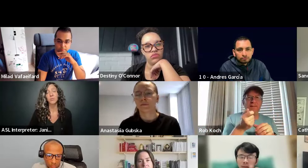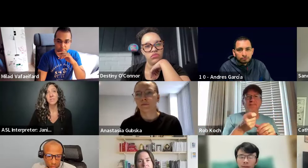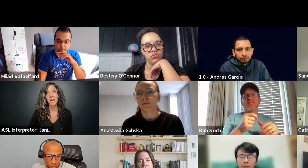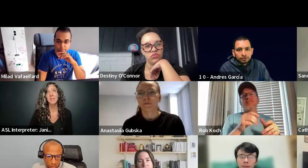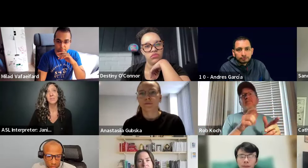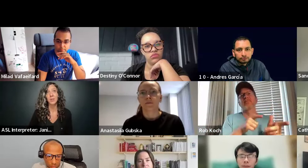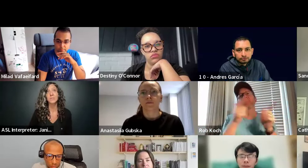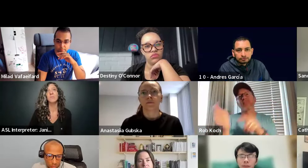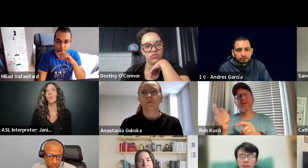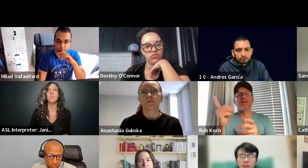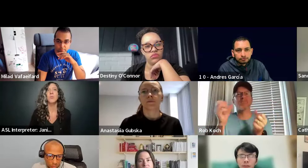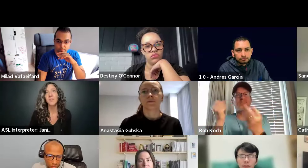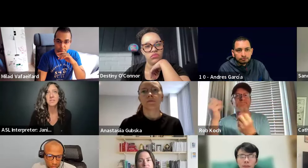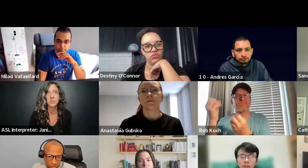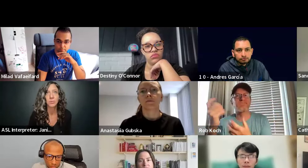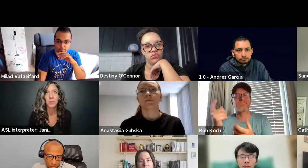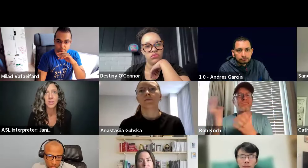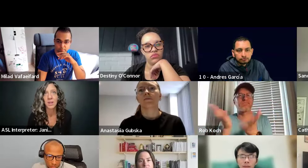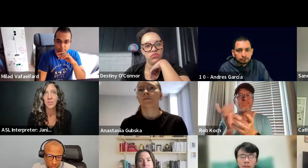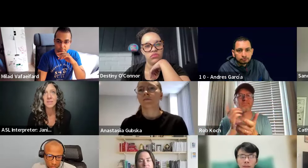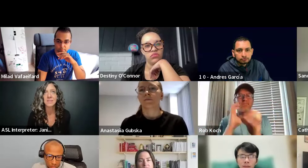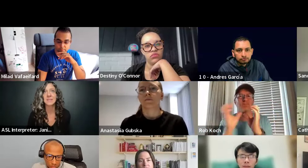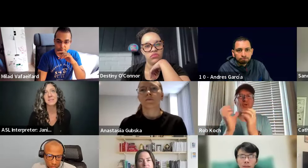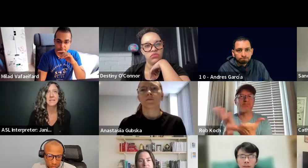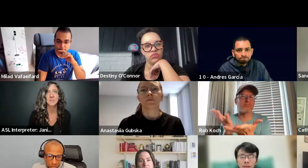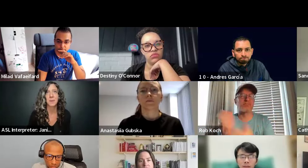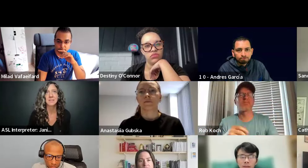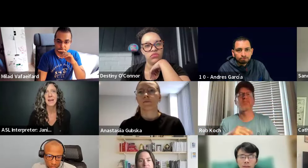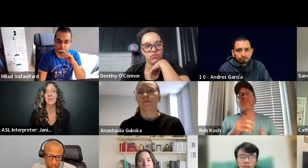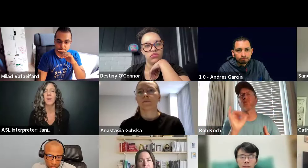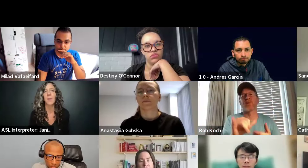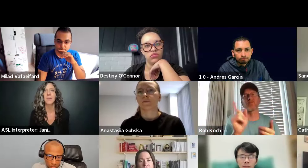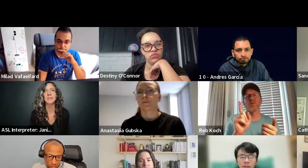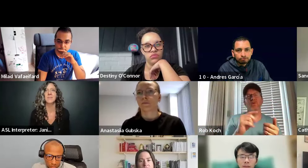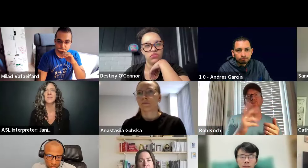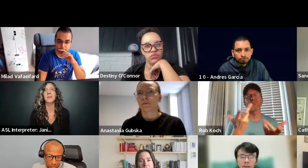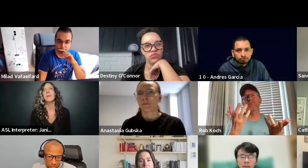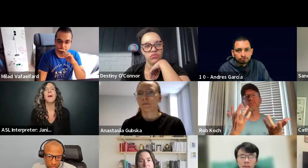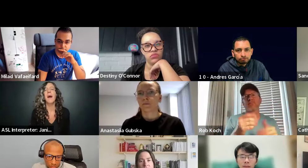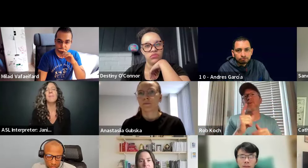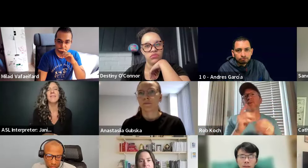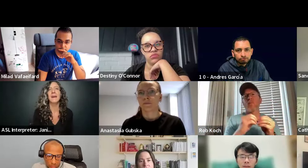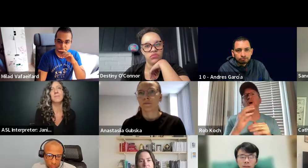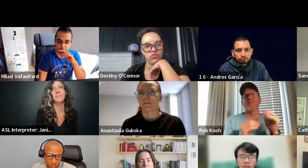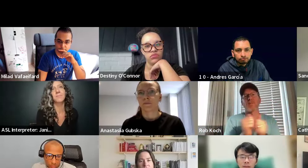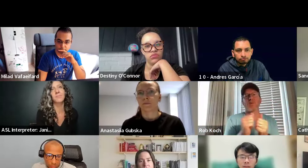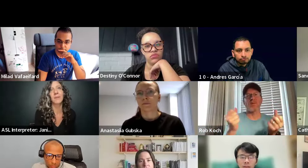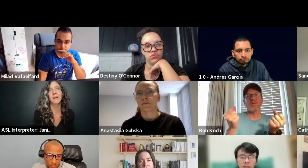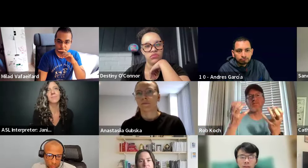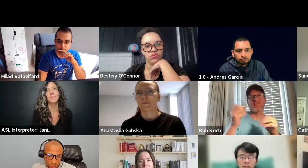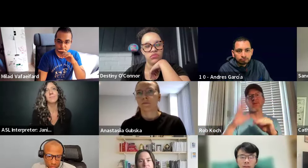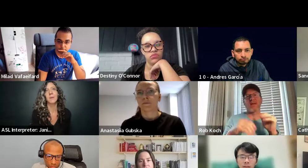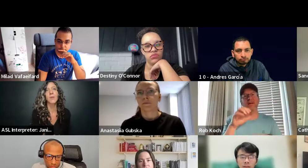sign first before we move it to a channel that's text-based. I don't know how we could definitely make that,